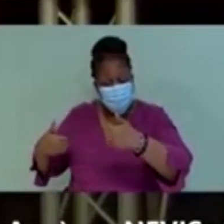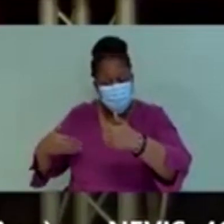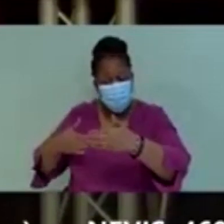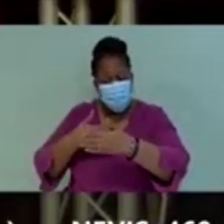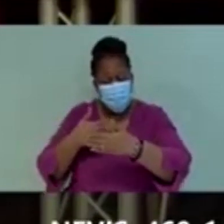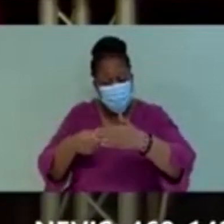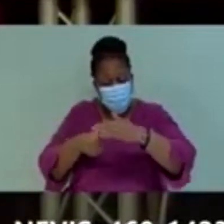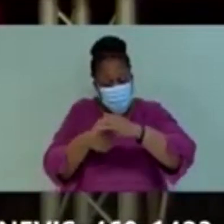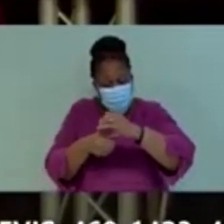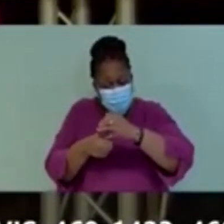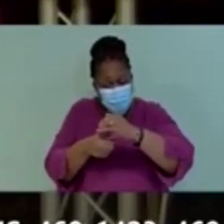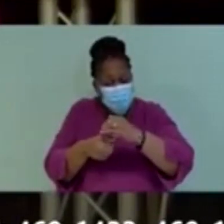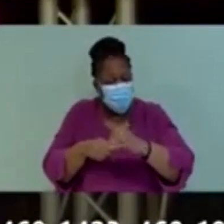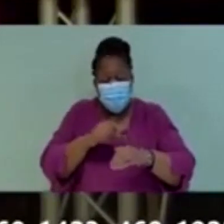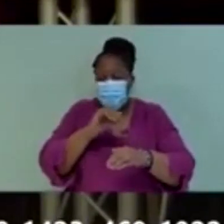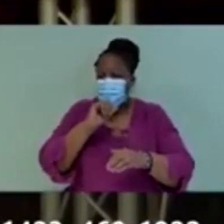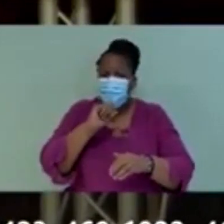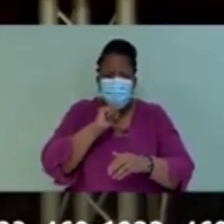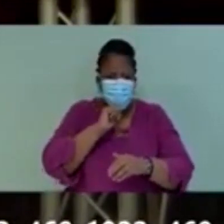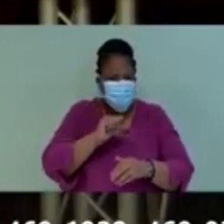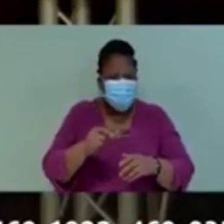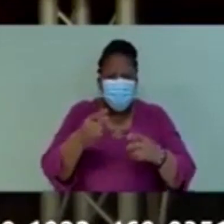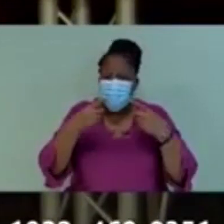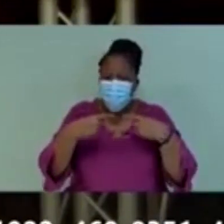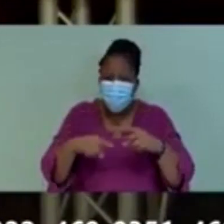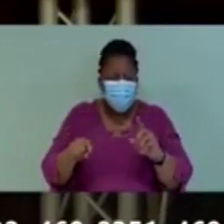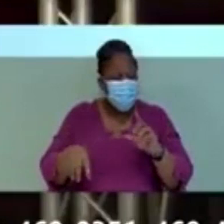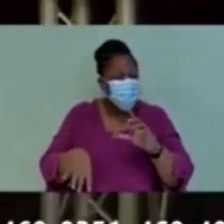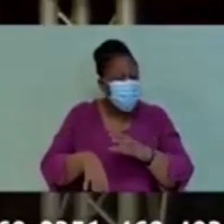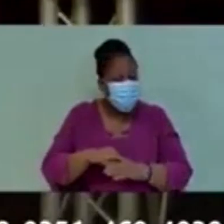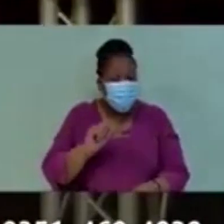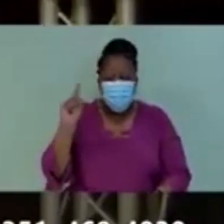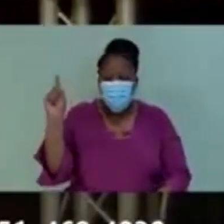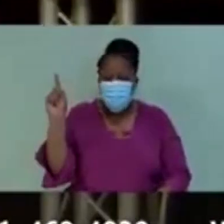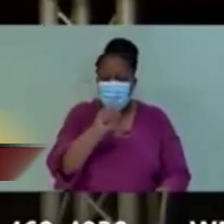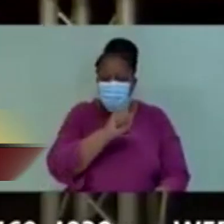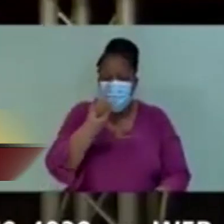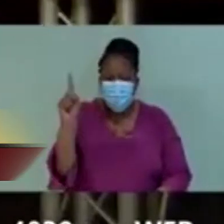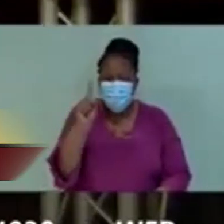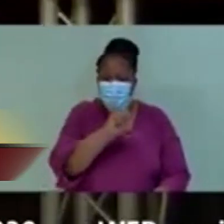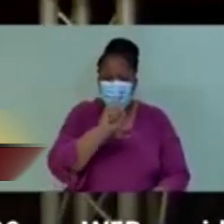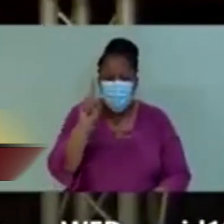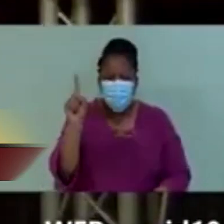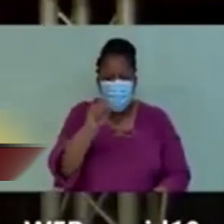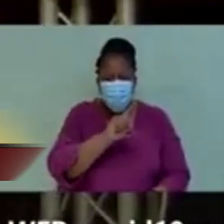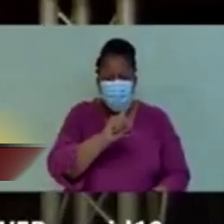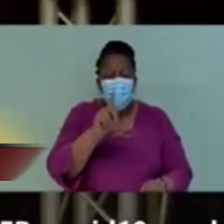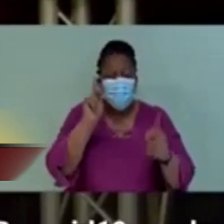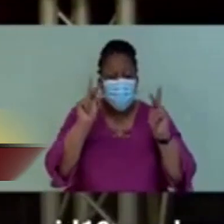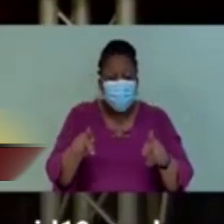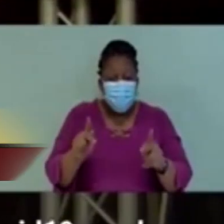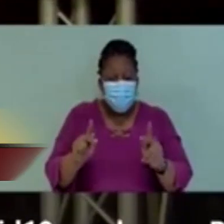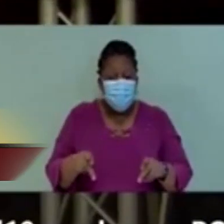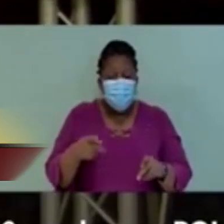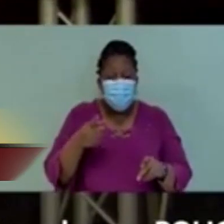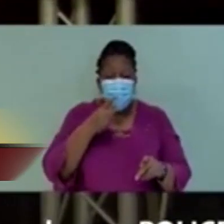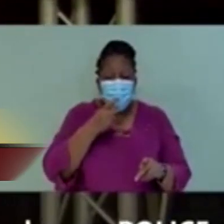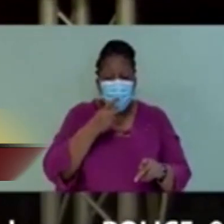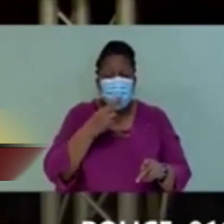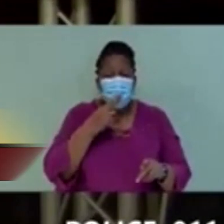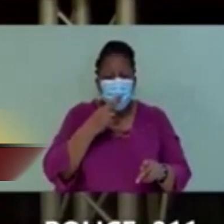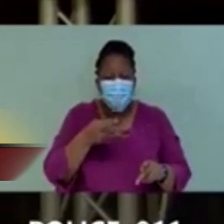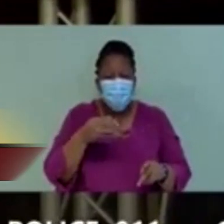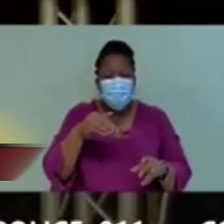not relaxed for you. You are to shelter in place. You are under strict quarantine